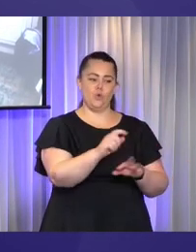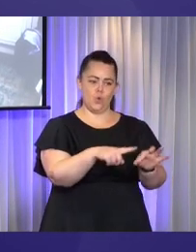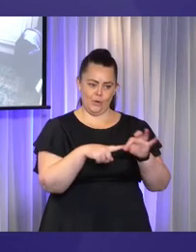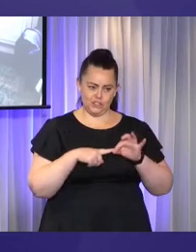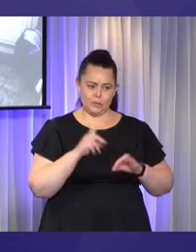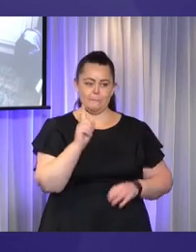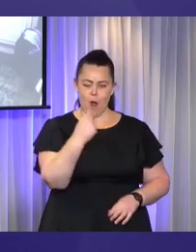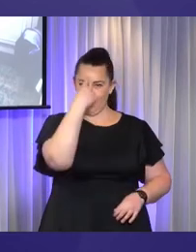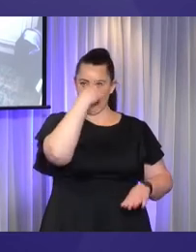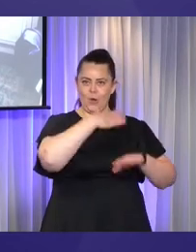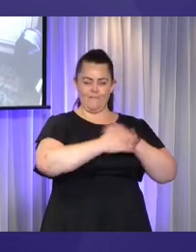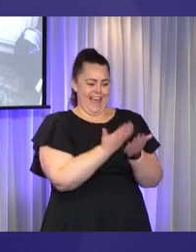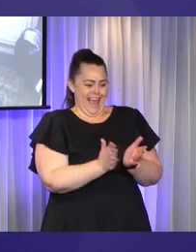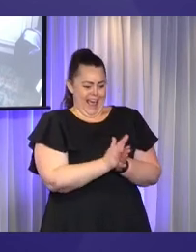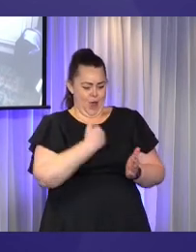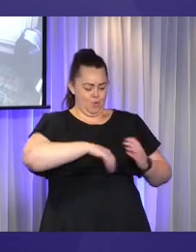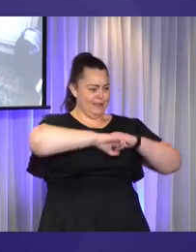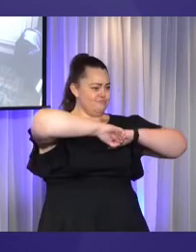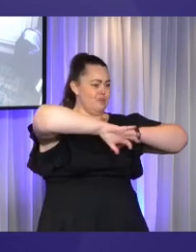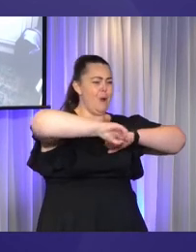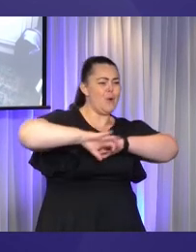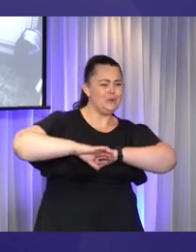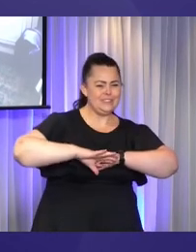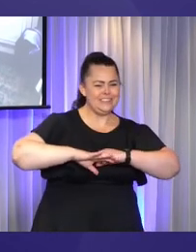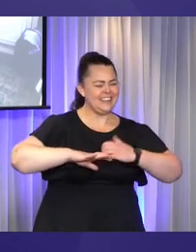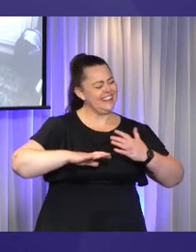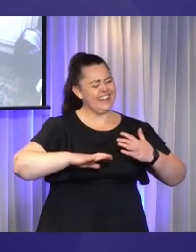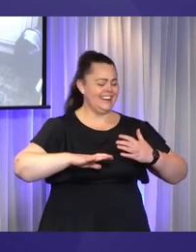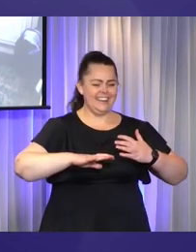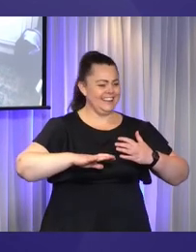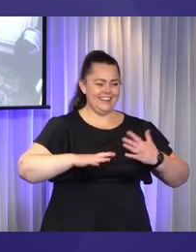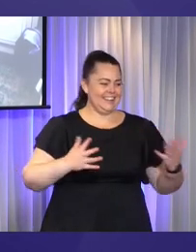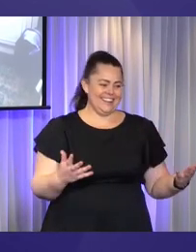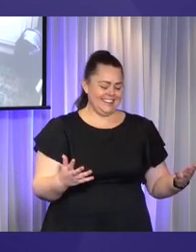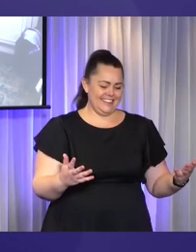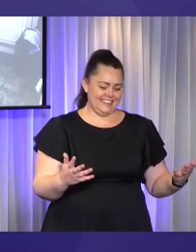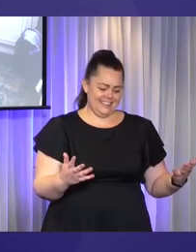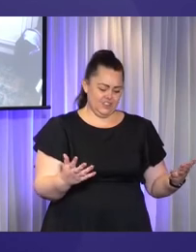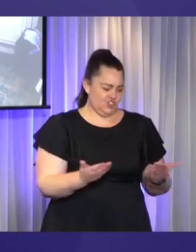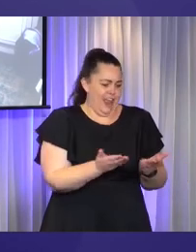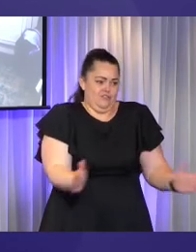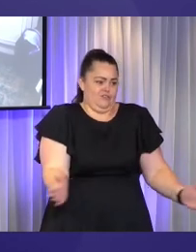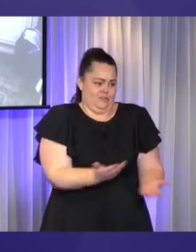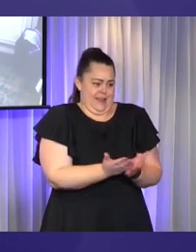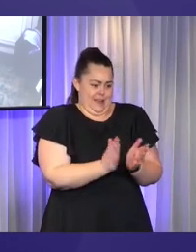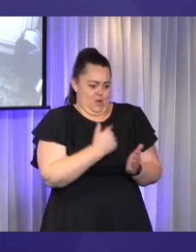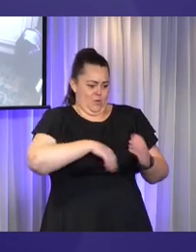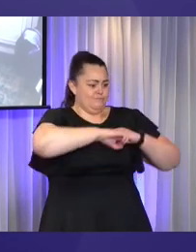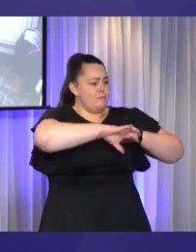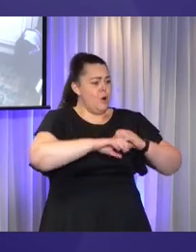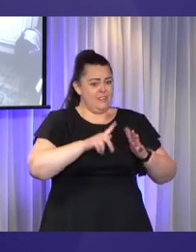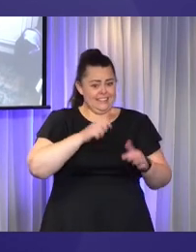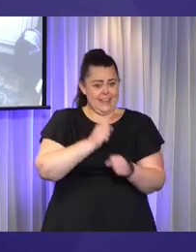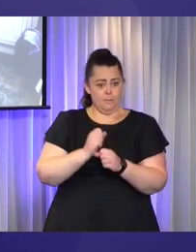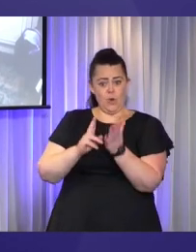just help, you know, promotion generally in all of the work that NDIS and the